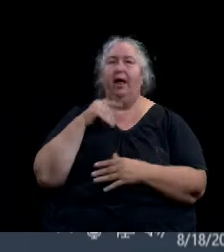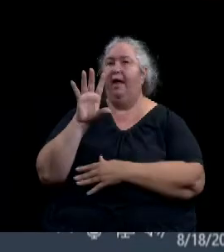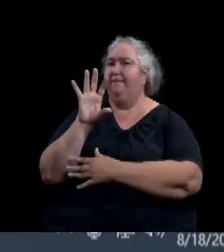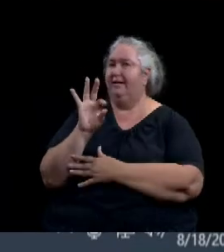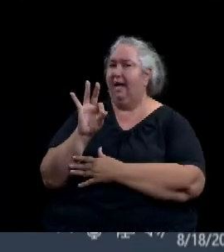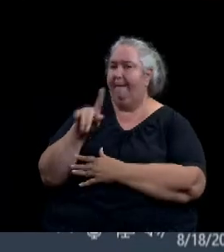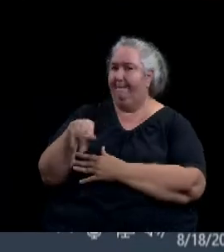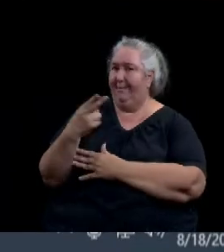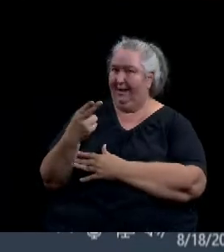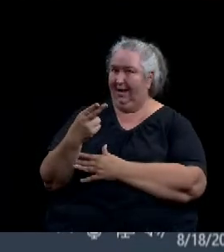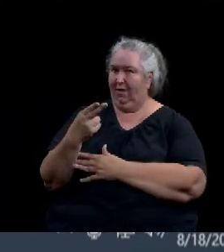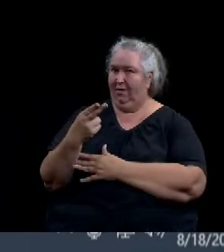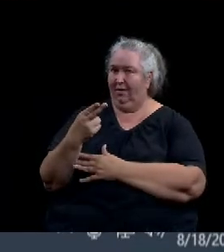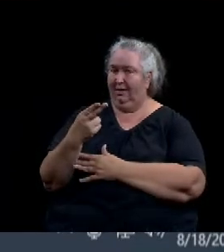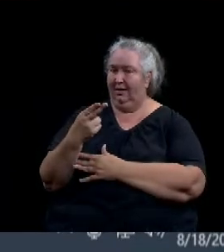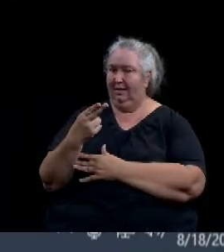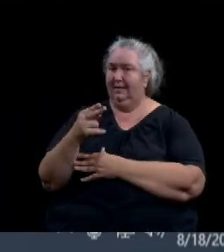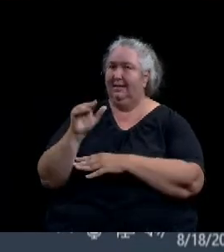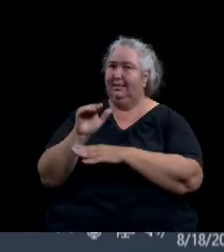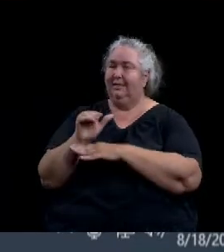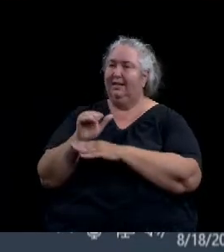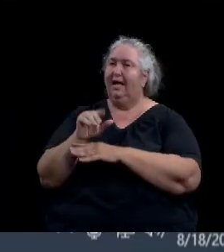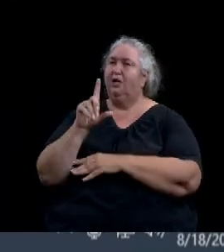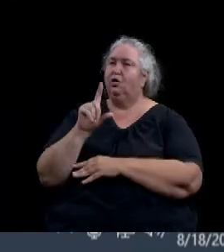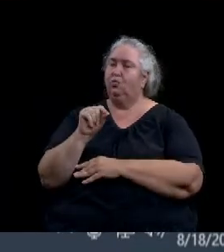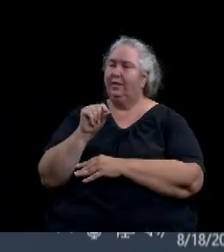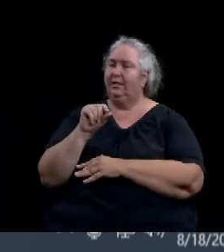-541. Is this Clint?